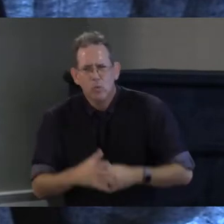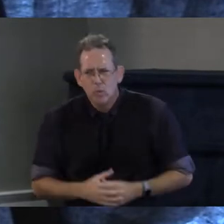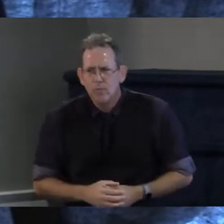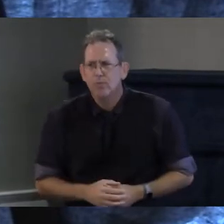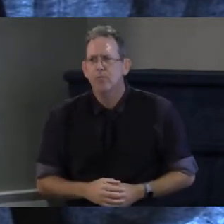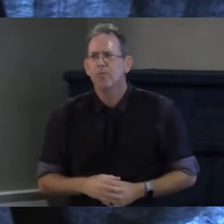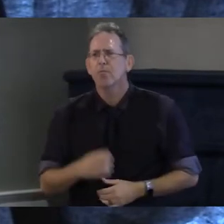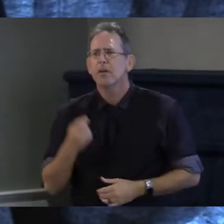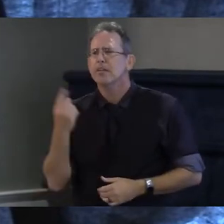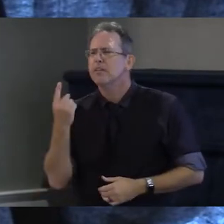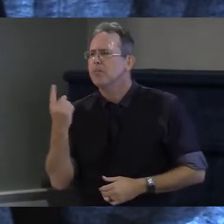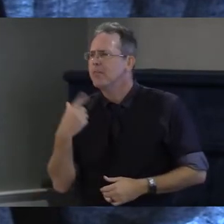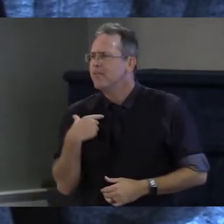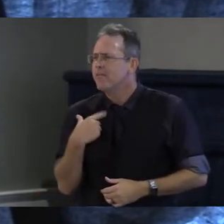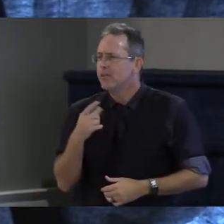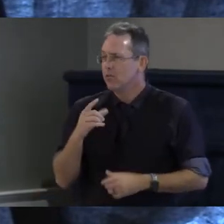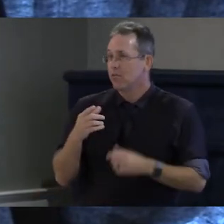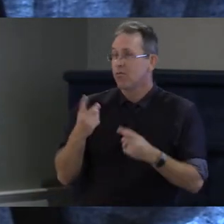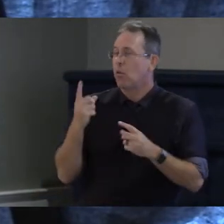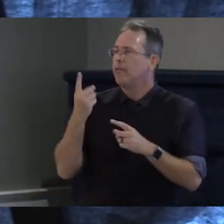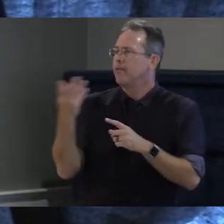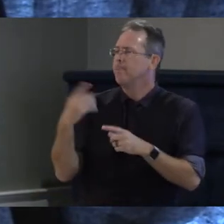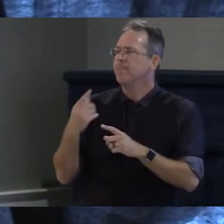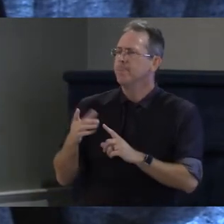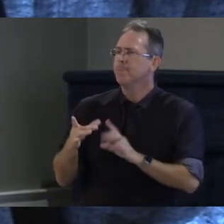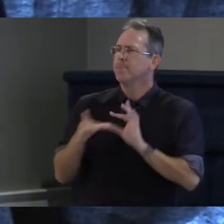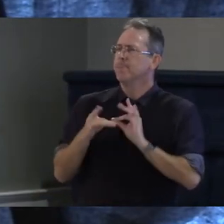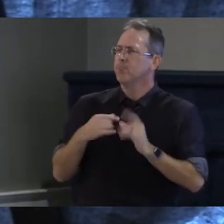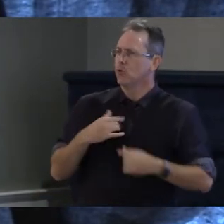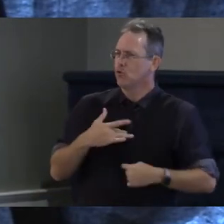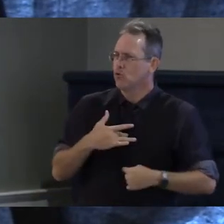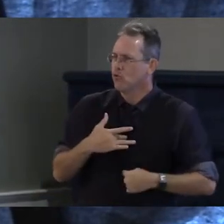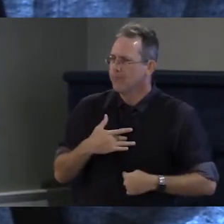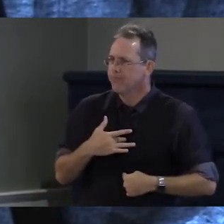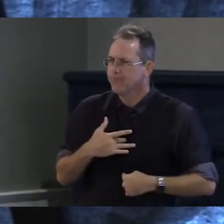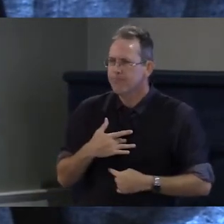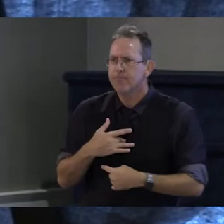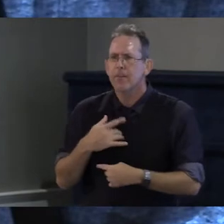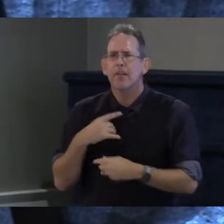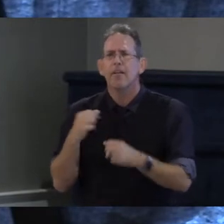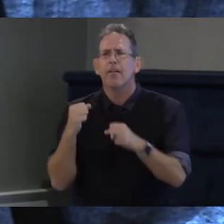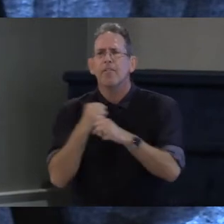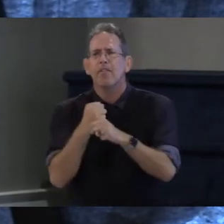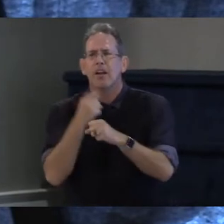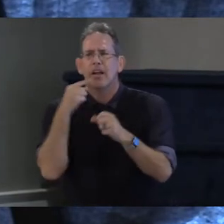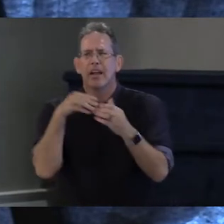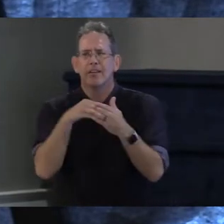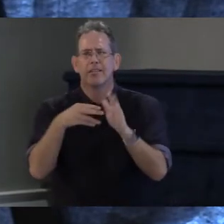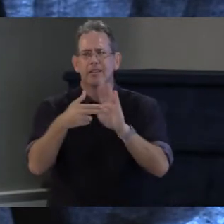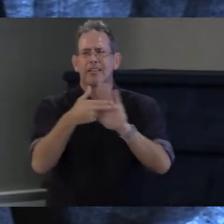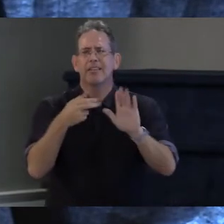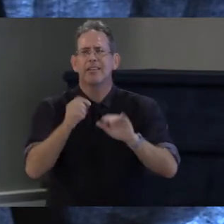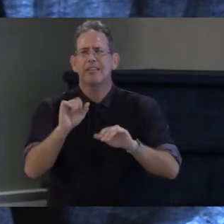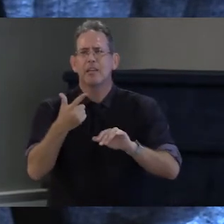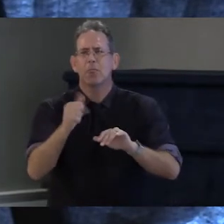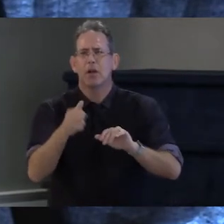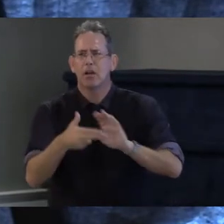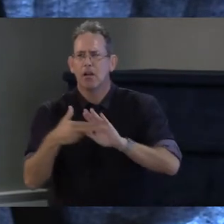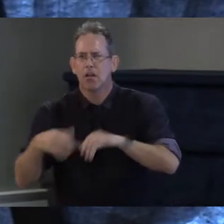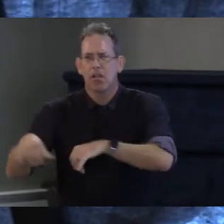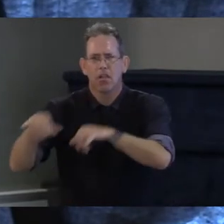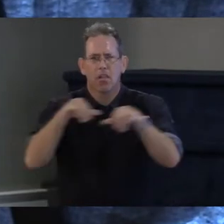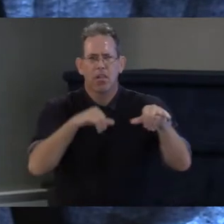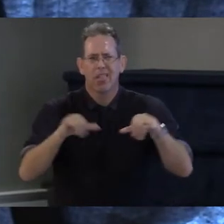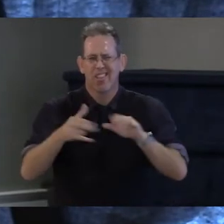dear to my heart is we have to continue to fight against the stigma day in and day out because that's how we're going to be able to make